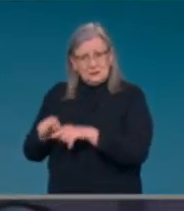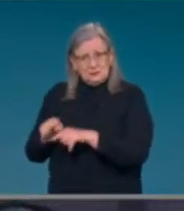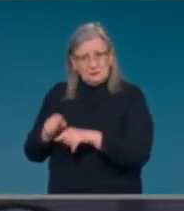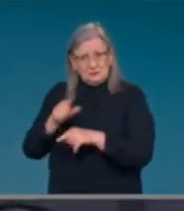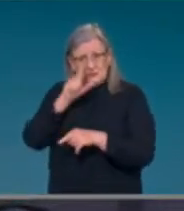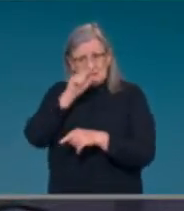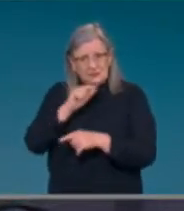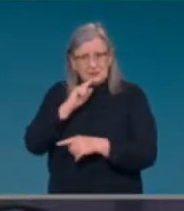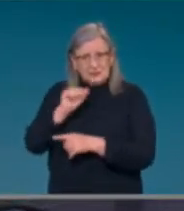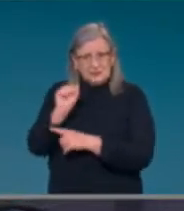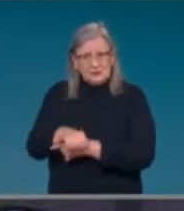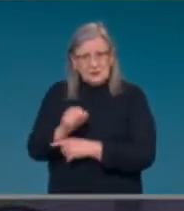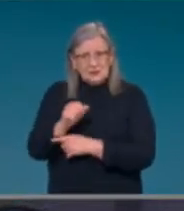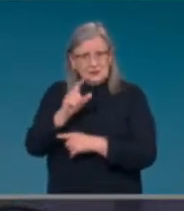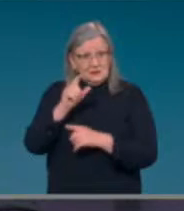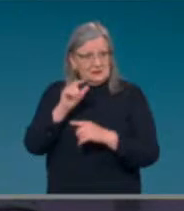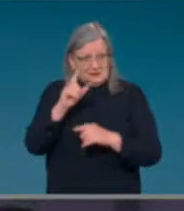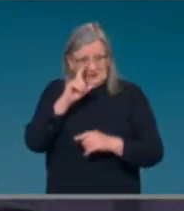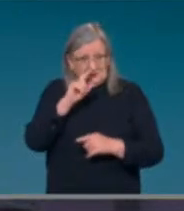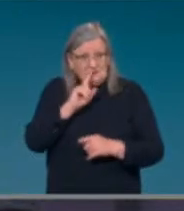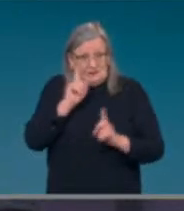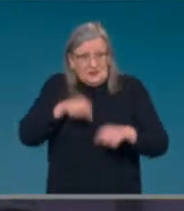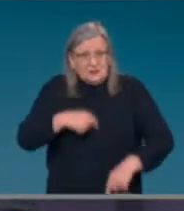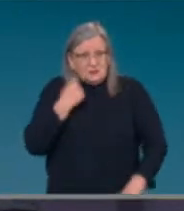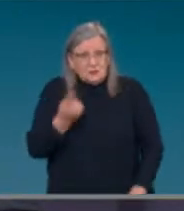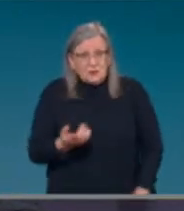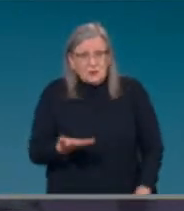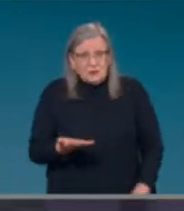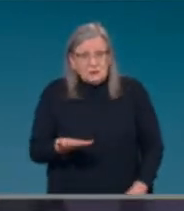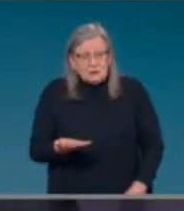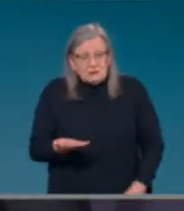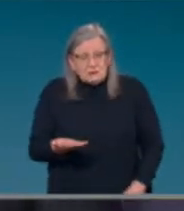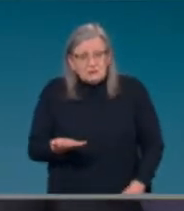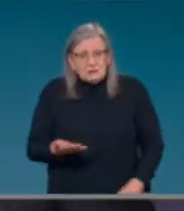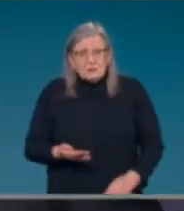And, secondly, how will the booster shot be reported on our vaccination certificate?